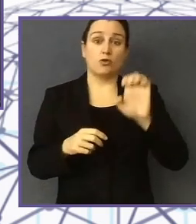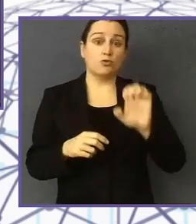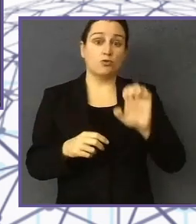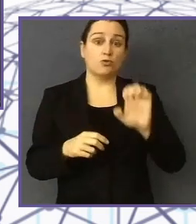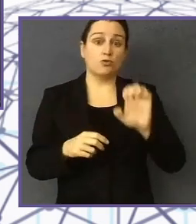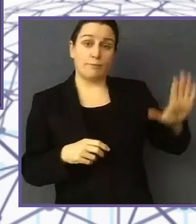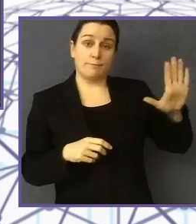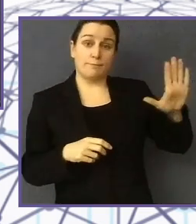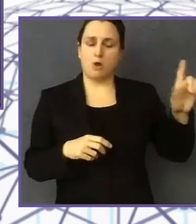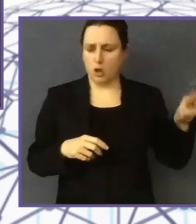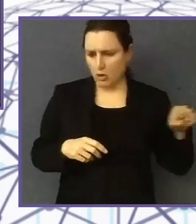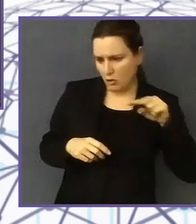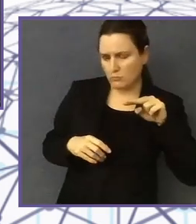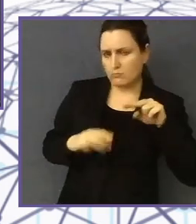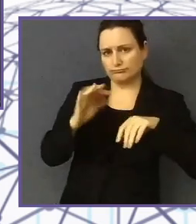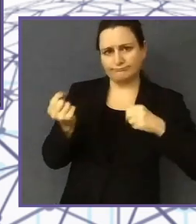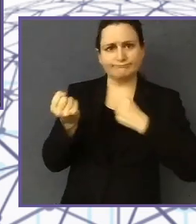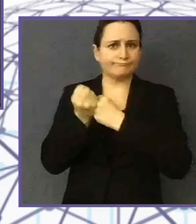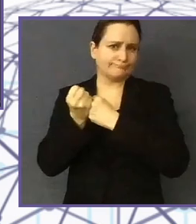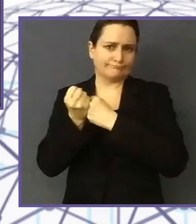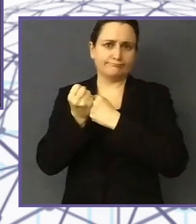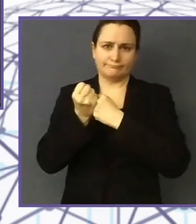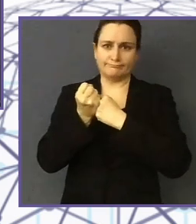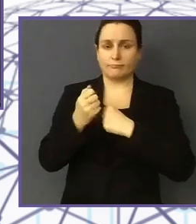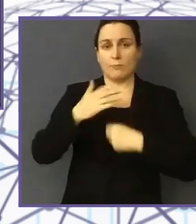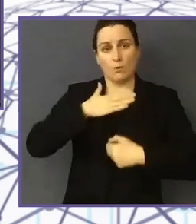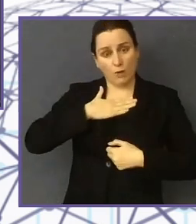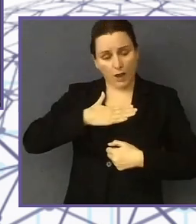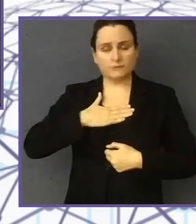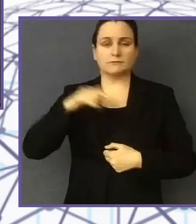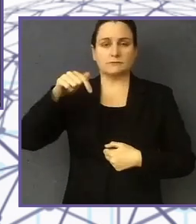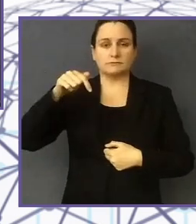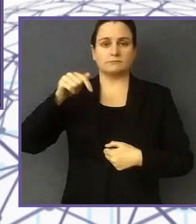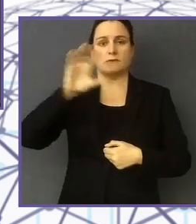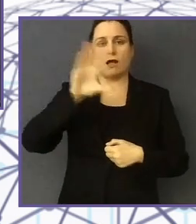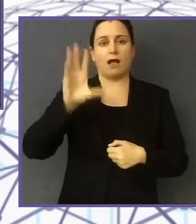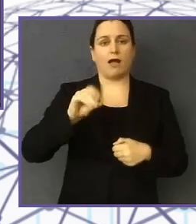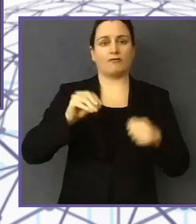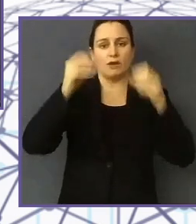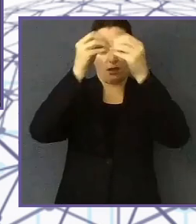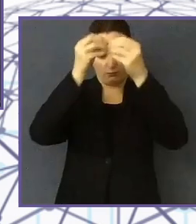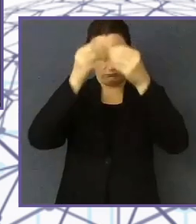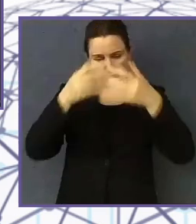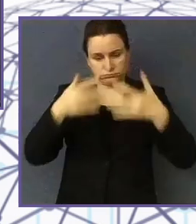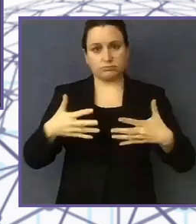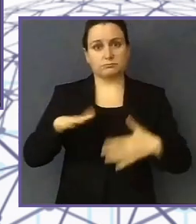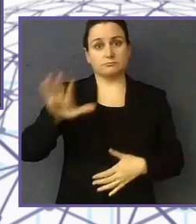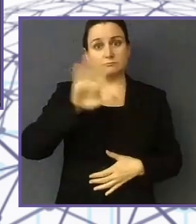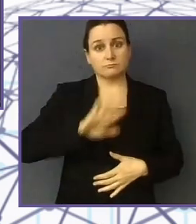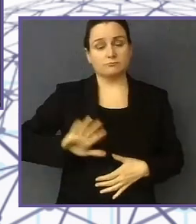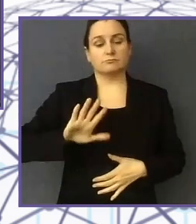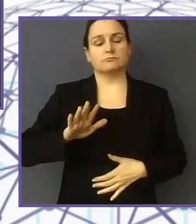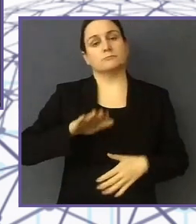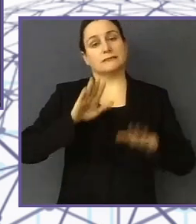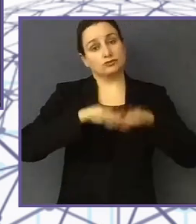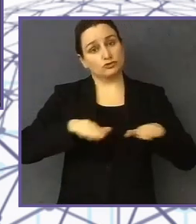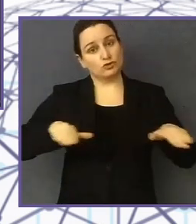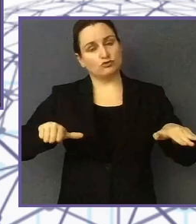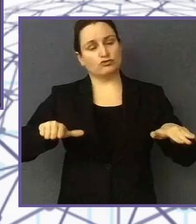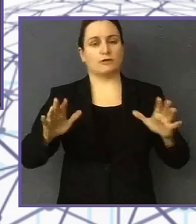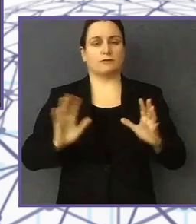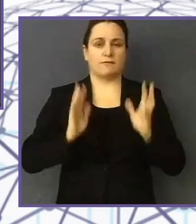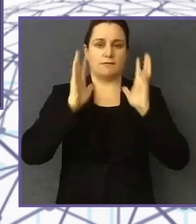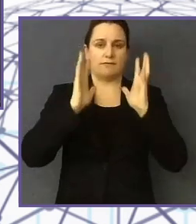do by saving the coast of Africa, by saving life of those children, because majority end up with spinal